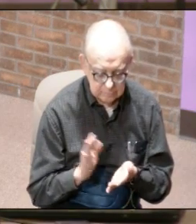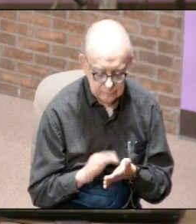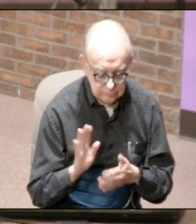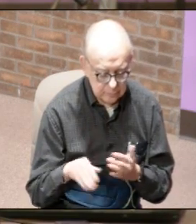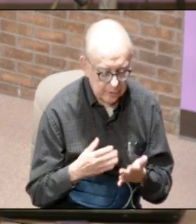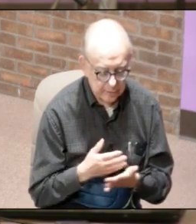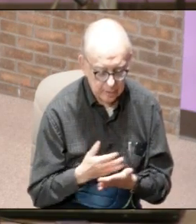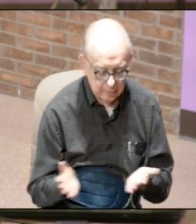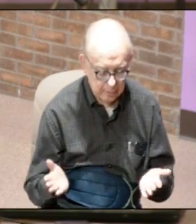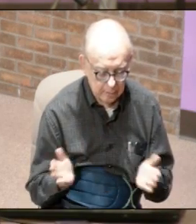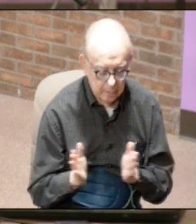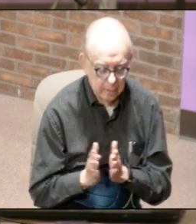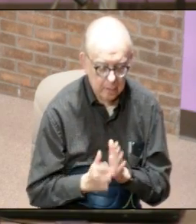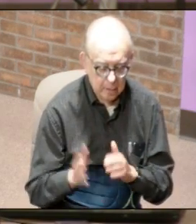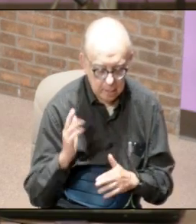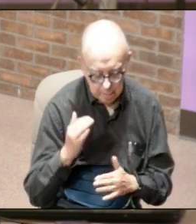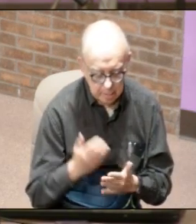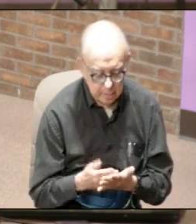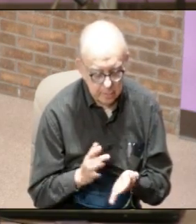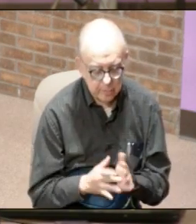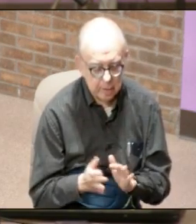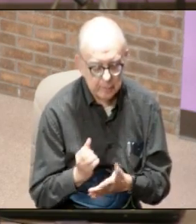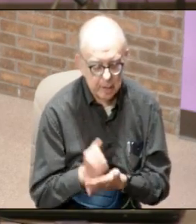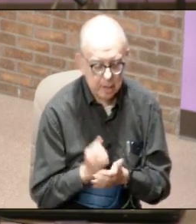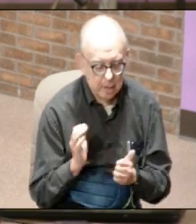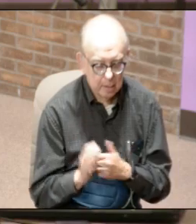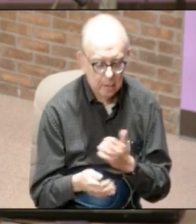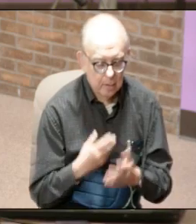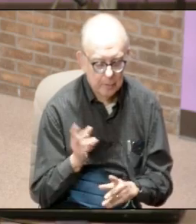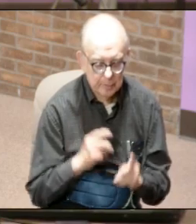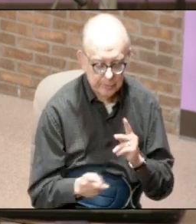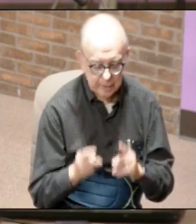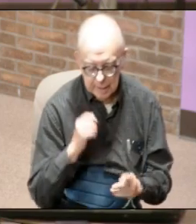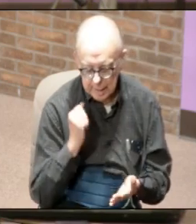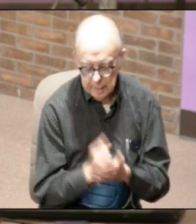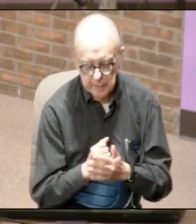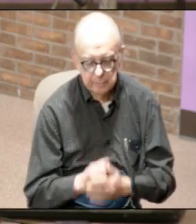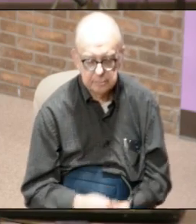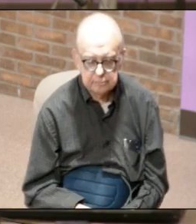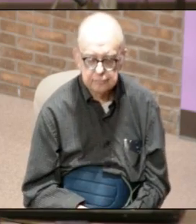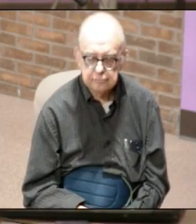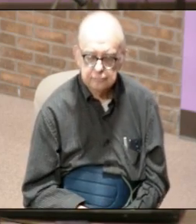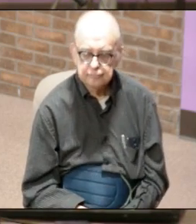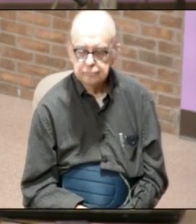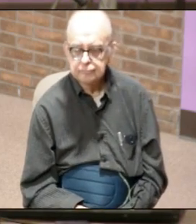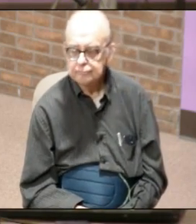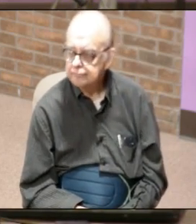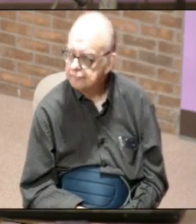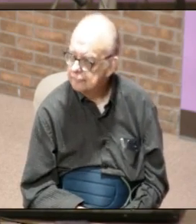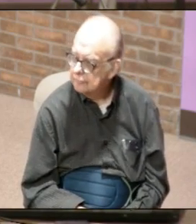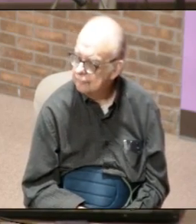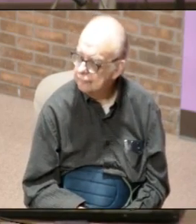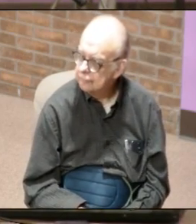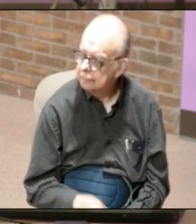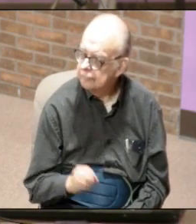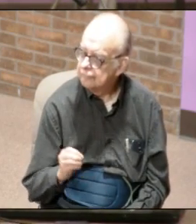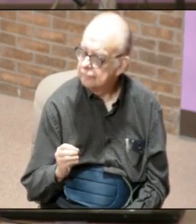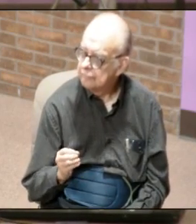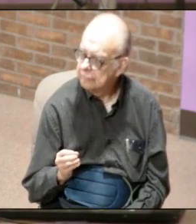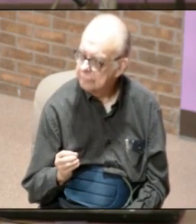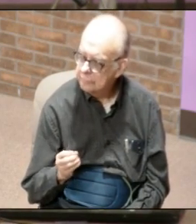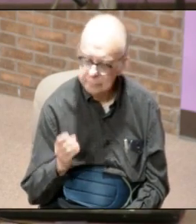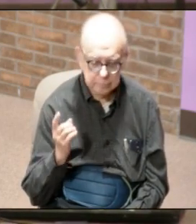glory for it all for we ask in the nice son jesus name and all god's children said all right so